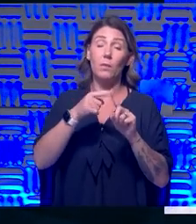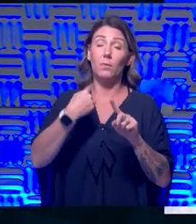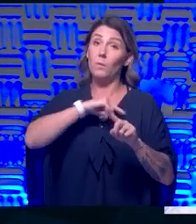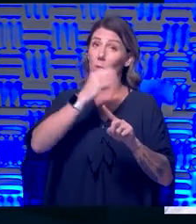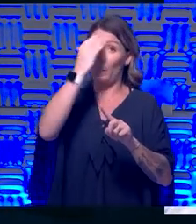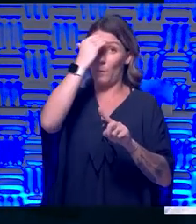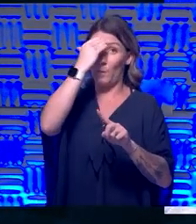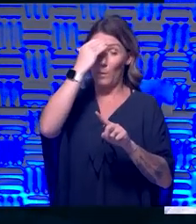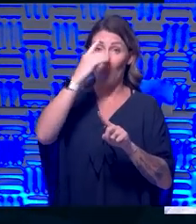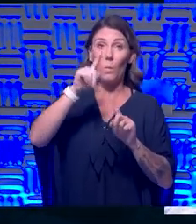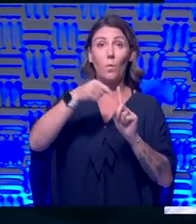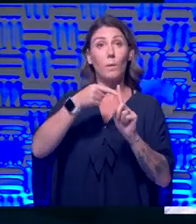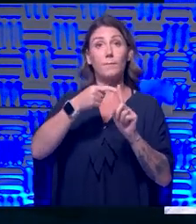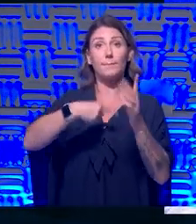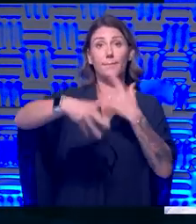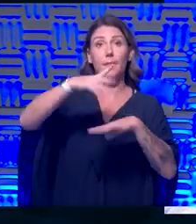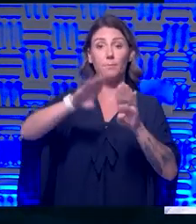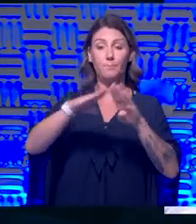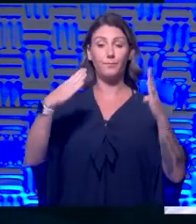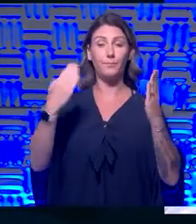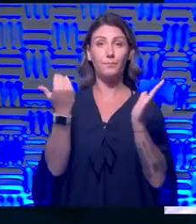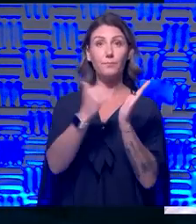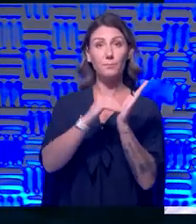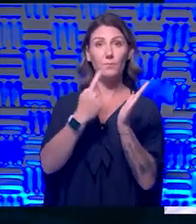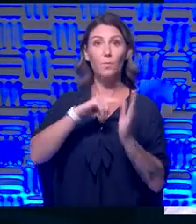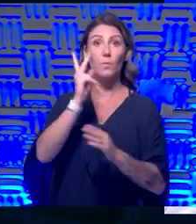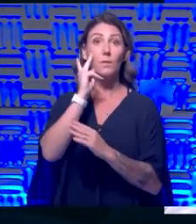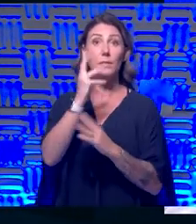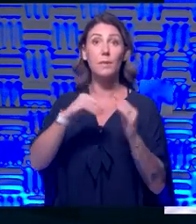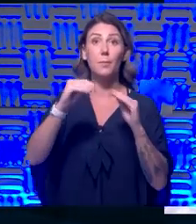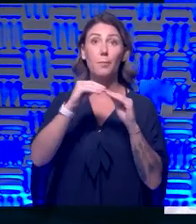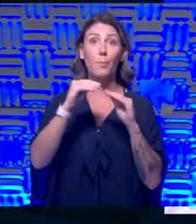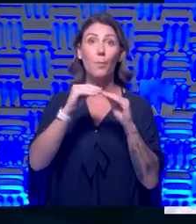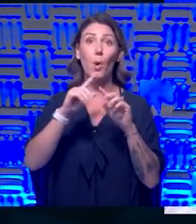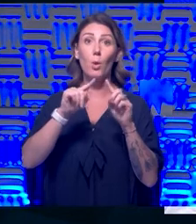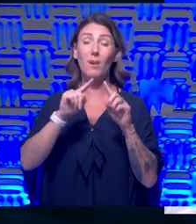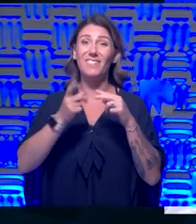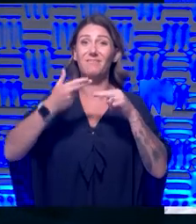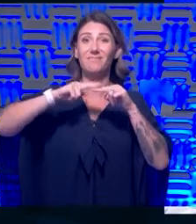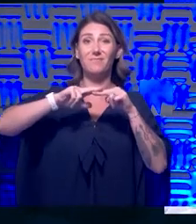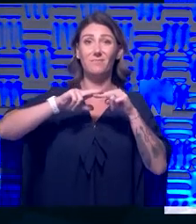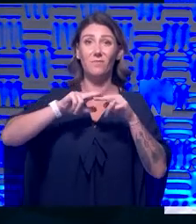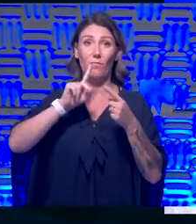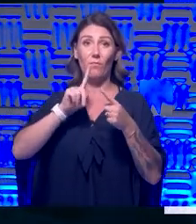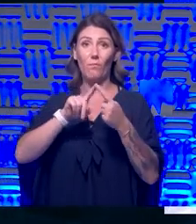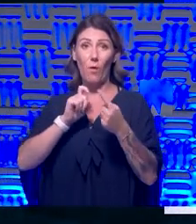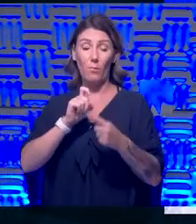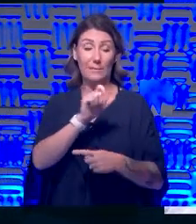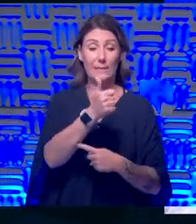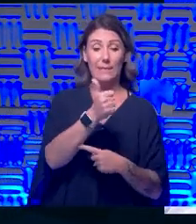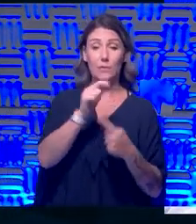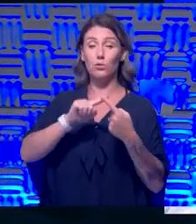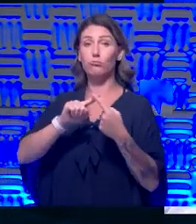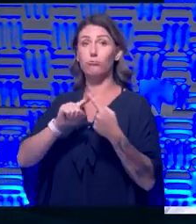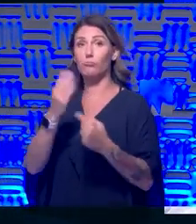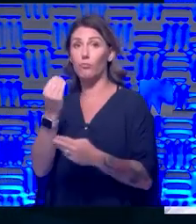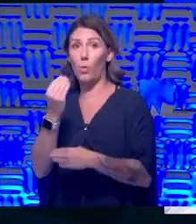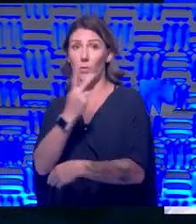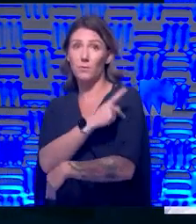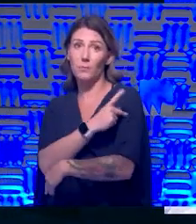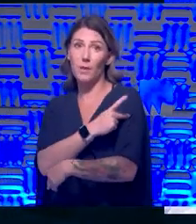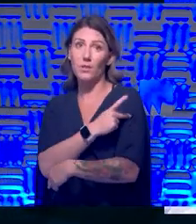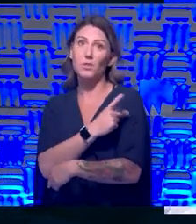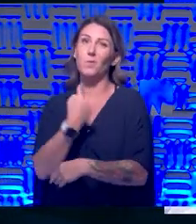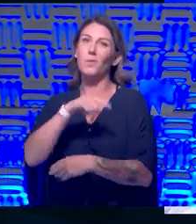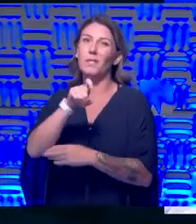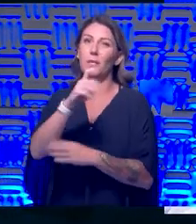really came in closer contact, we'd see more. However, the jump from 10 to 14, it's hard to know what that means until you get a whole lot more days in a row to see what happens.